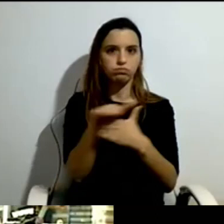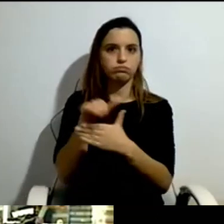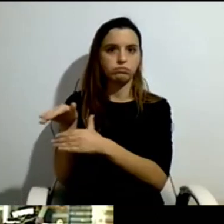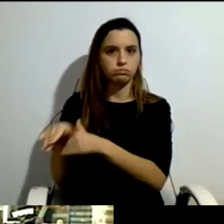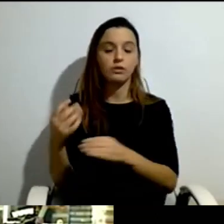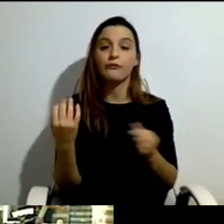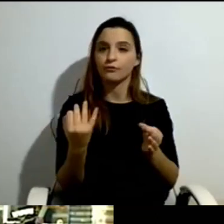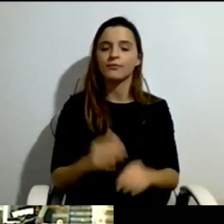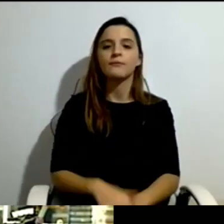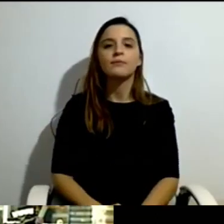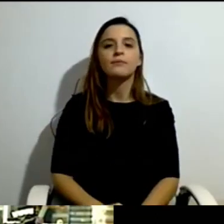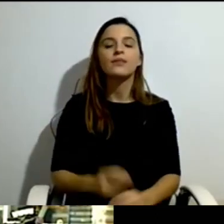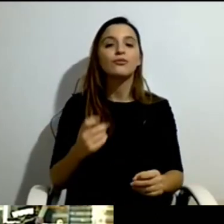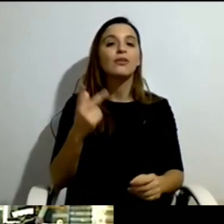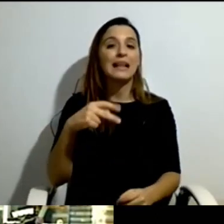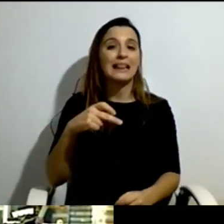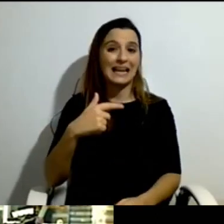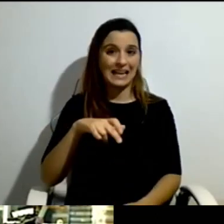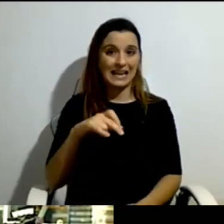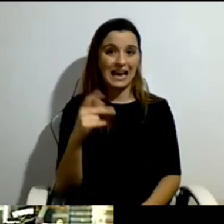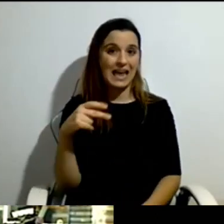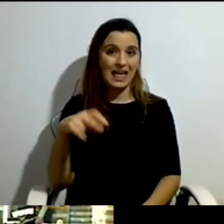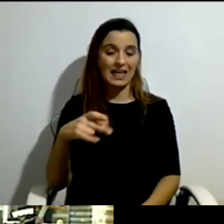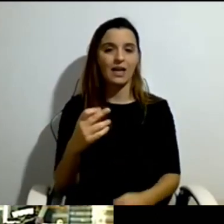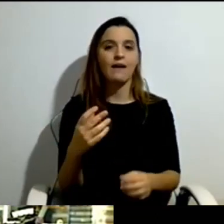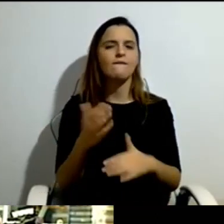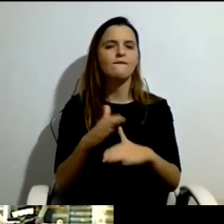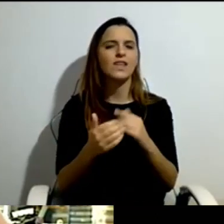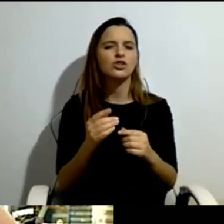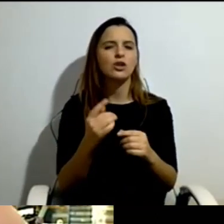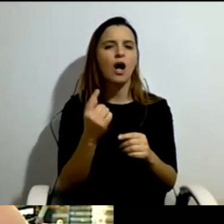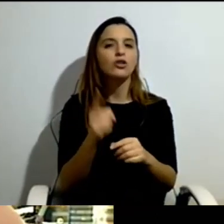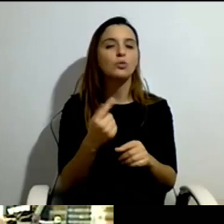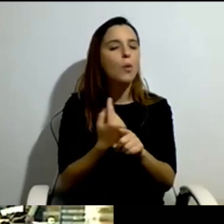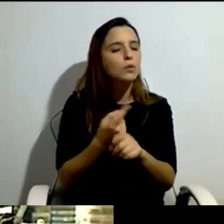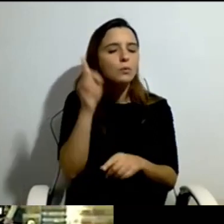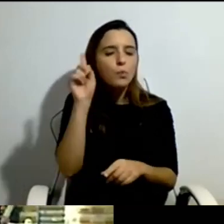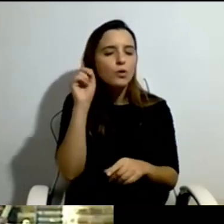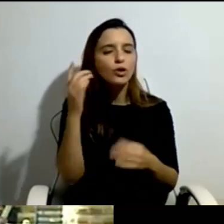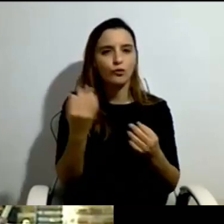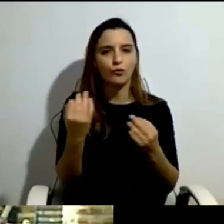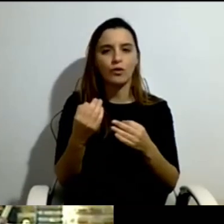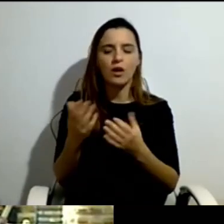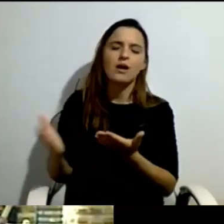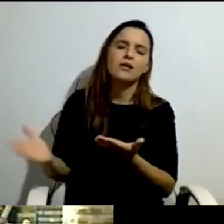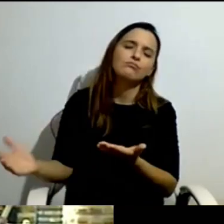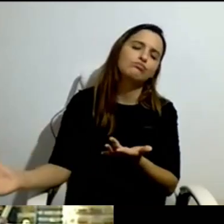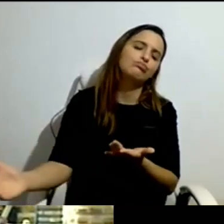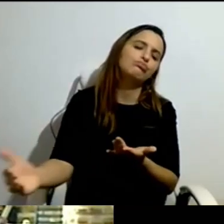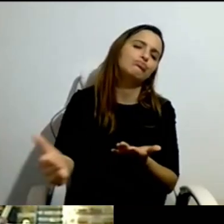a number of politicians from all the different parties in Switzerland